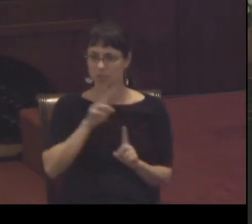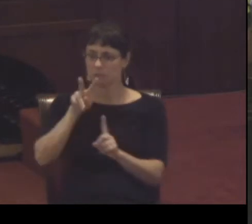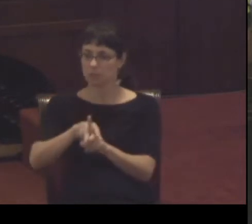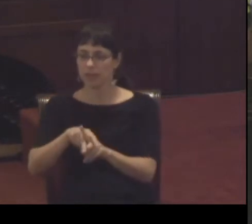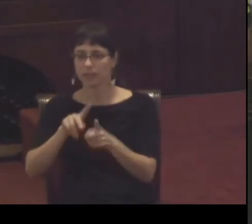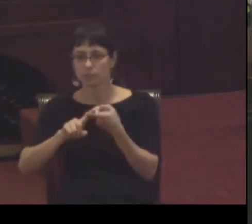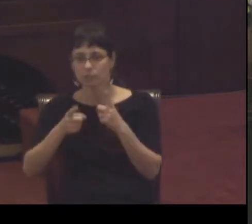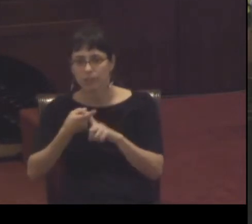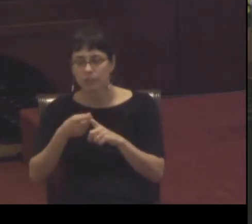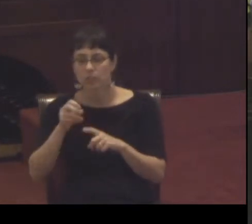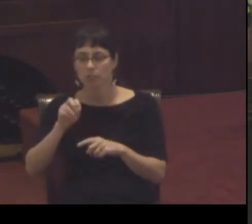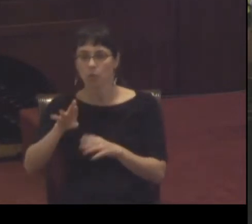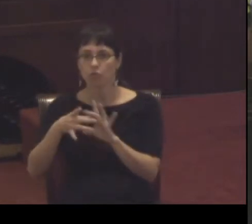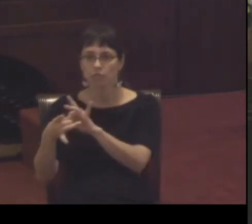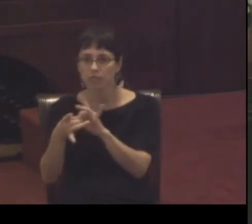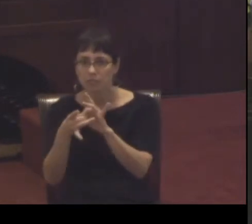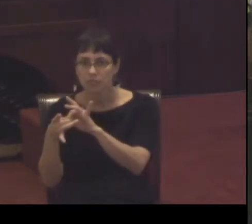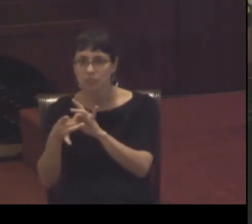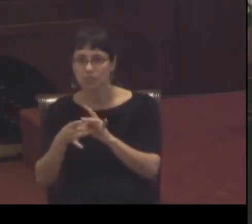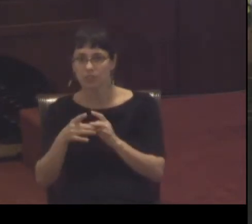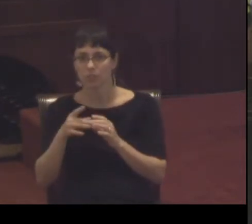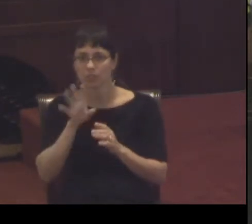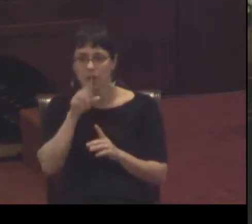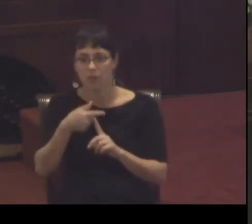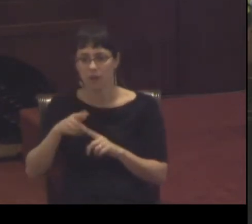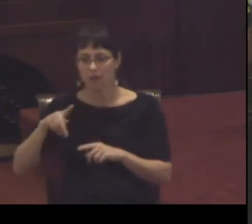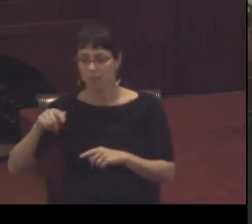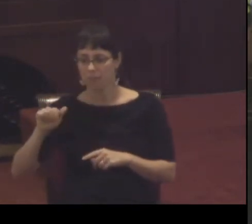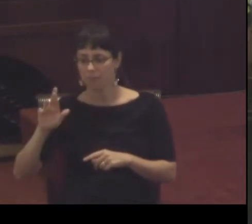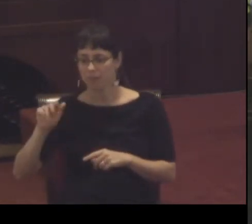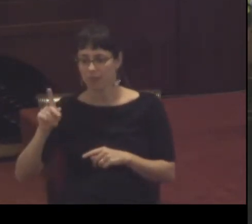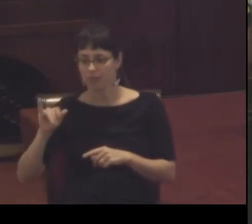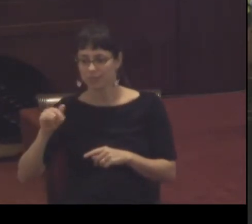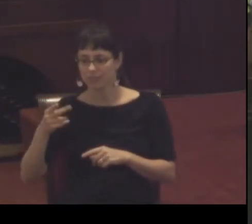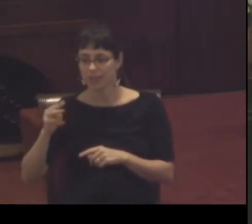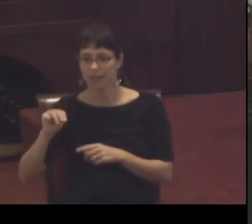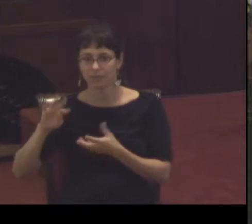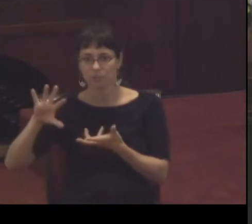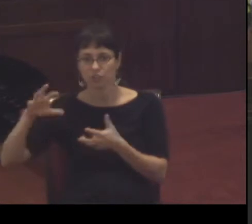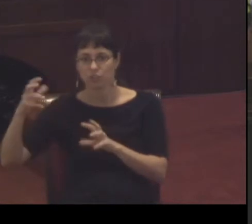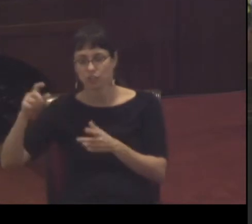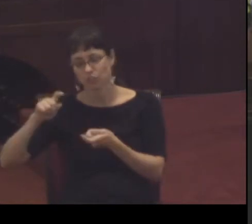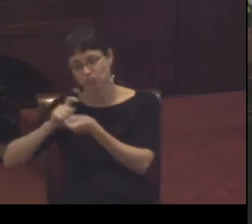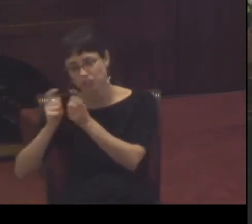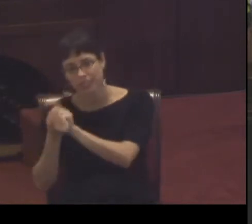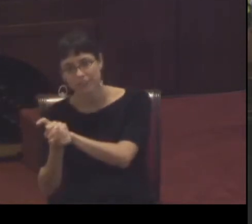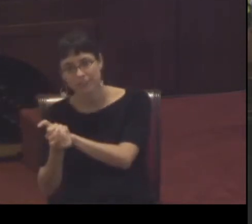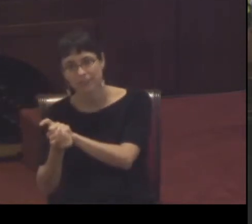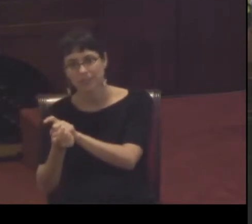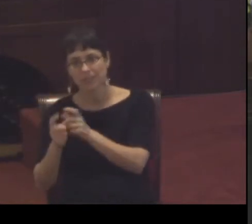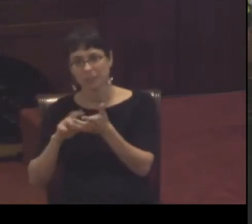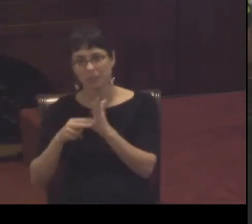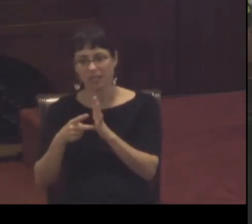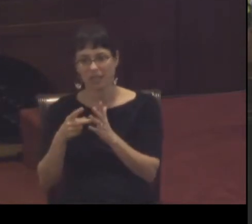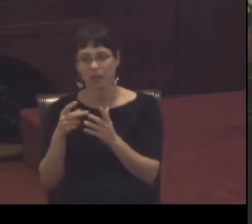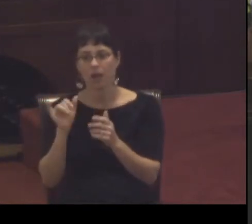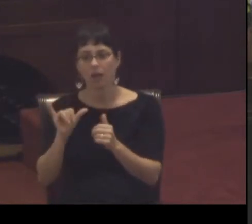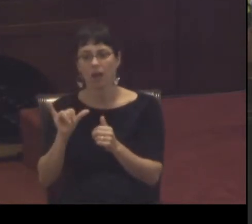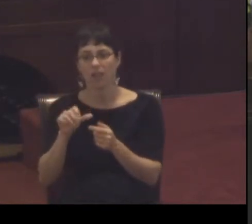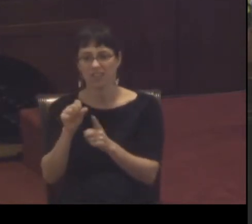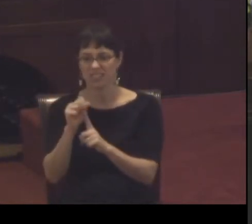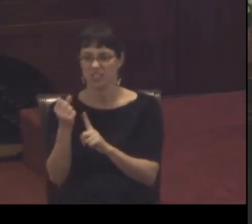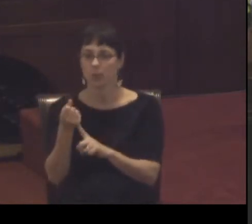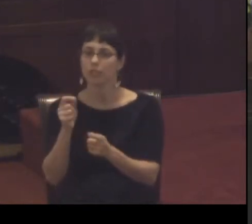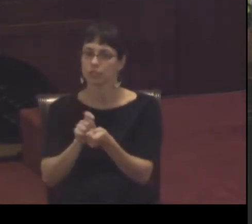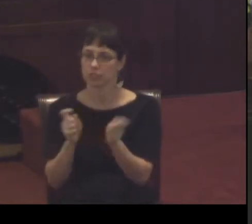of contexts it has just value that's out there well the word logos